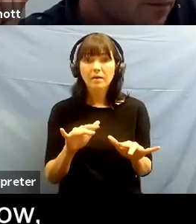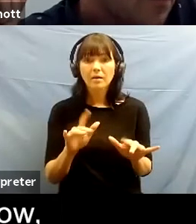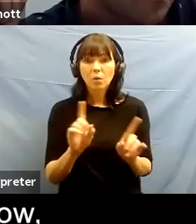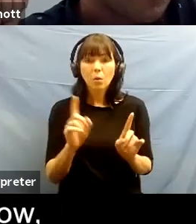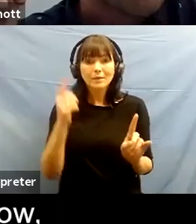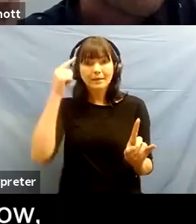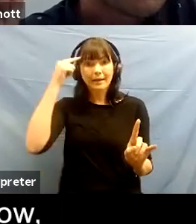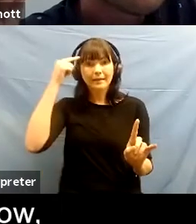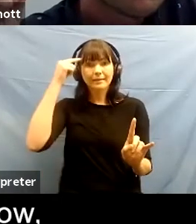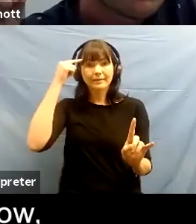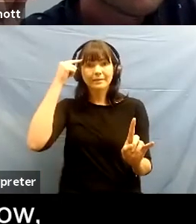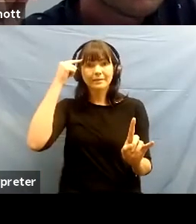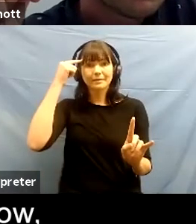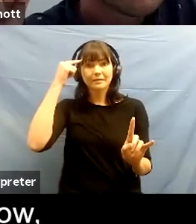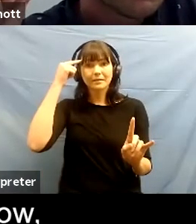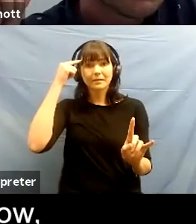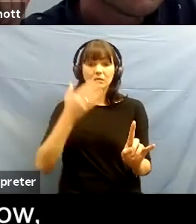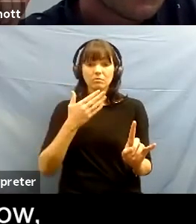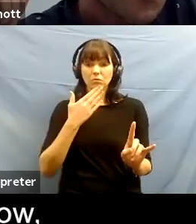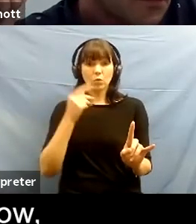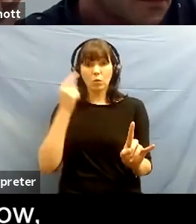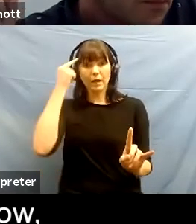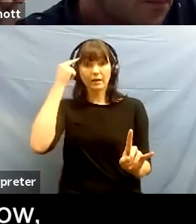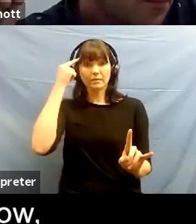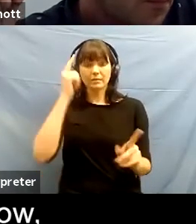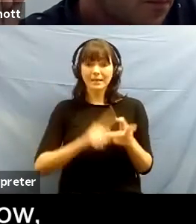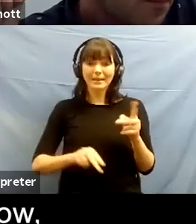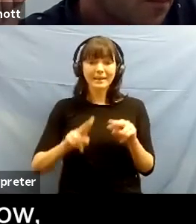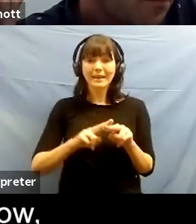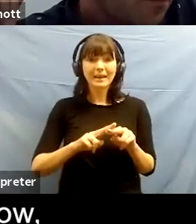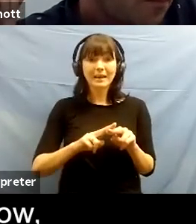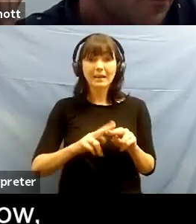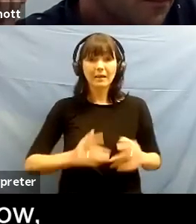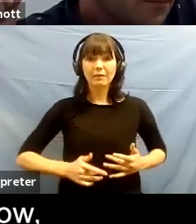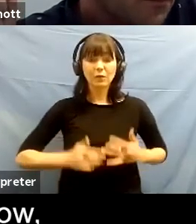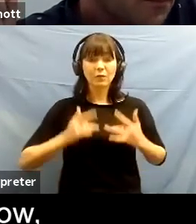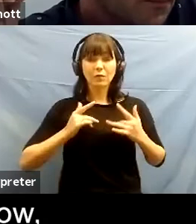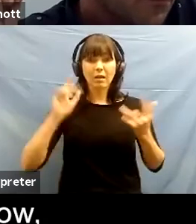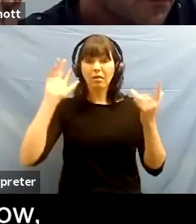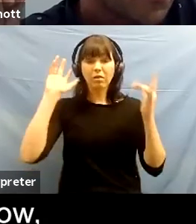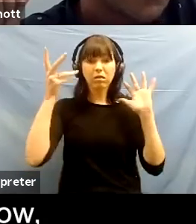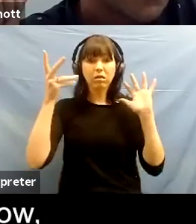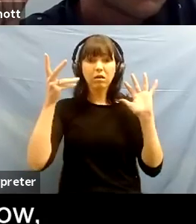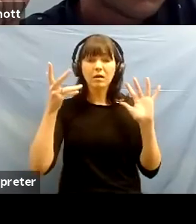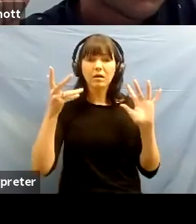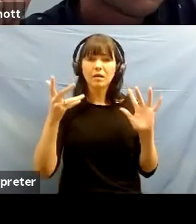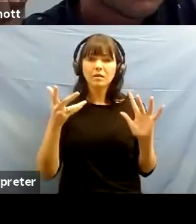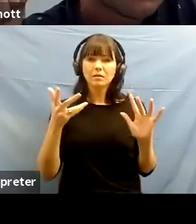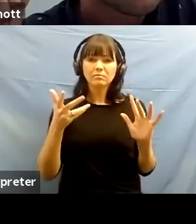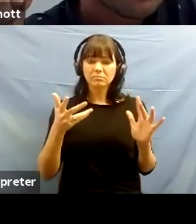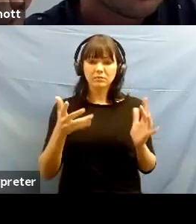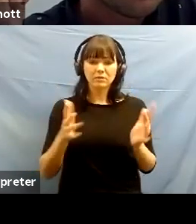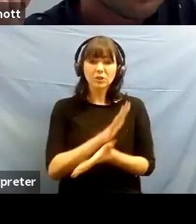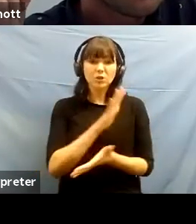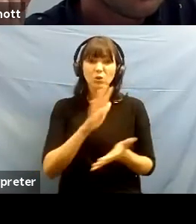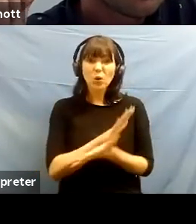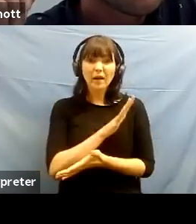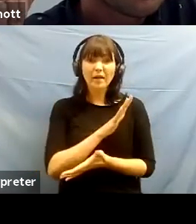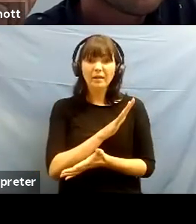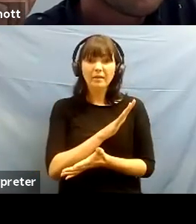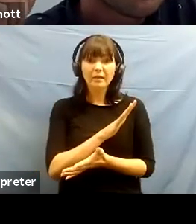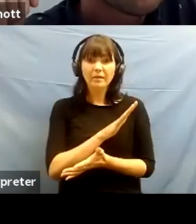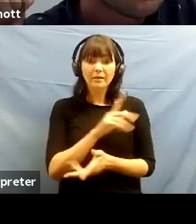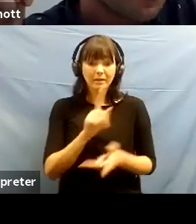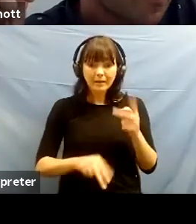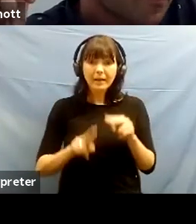you know and if you're having a discombobulated day be discombobulated you know celebrate it enjoy it you know if you fuck up if make mistakes it's